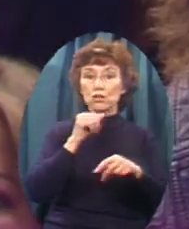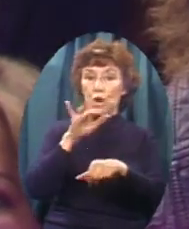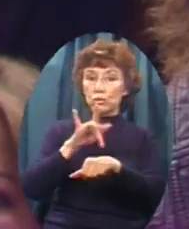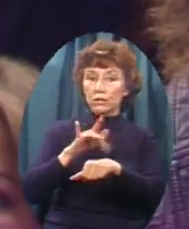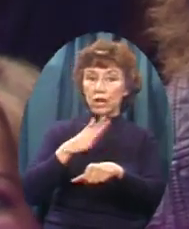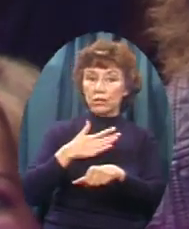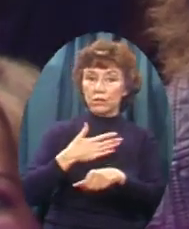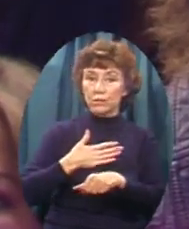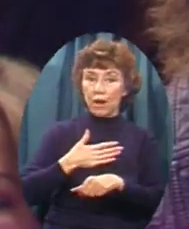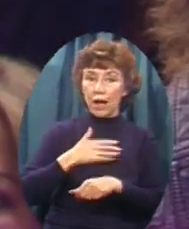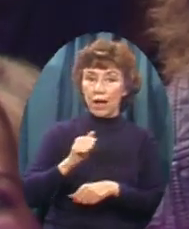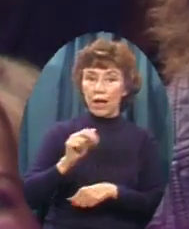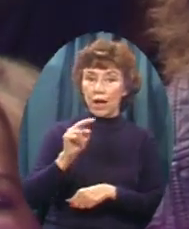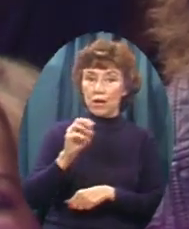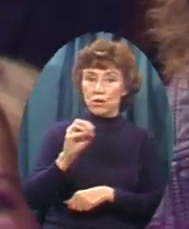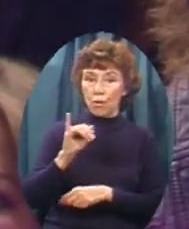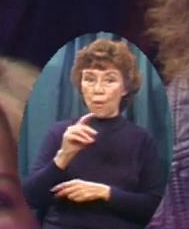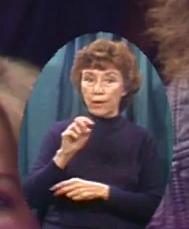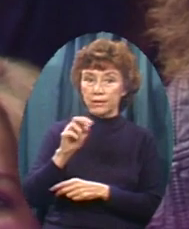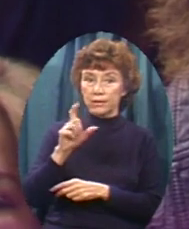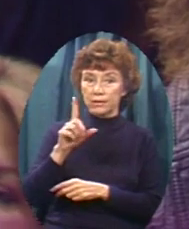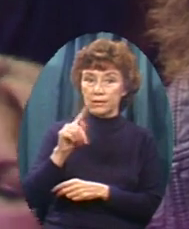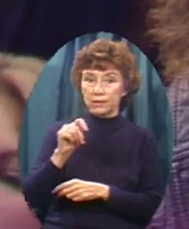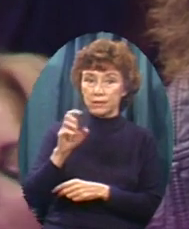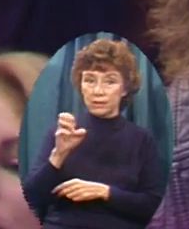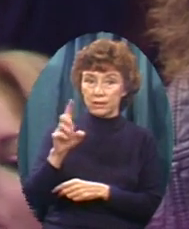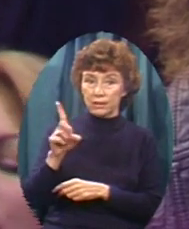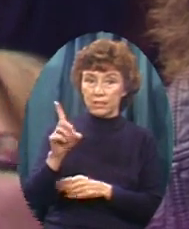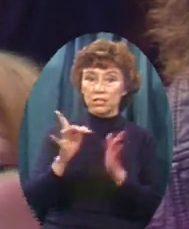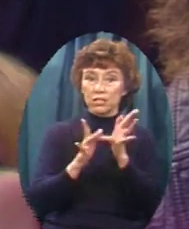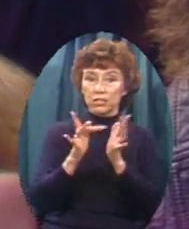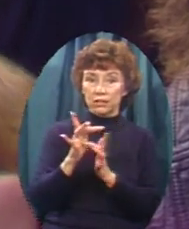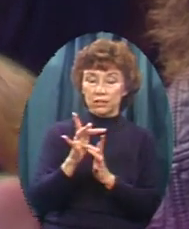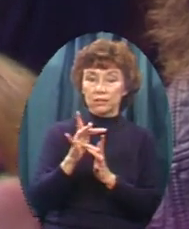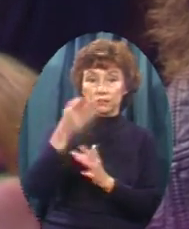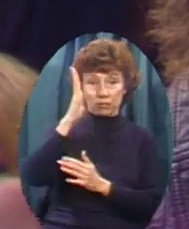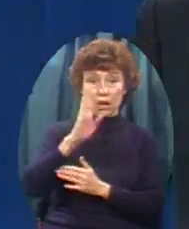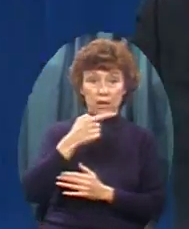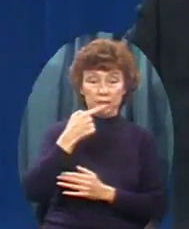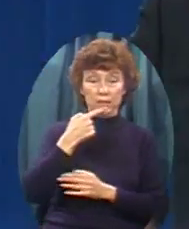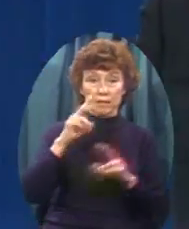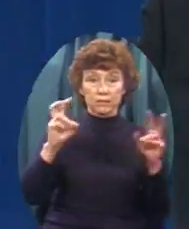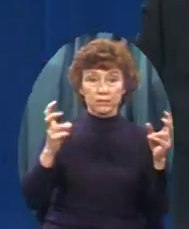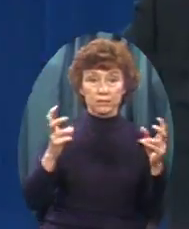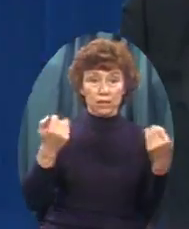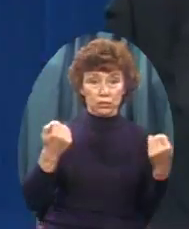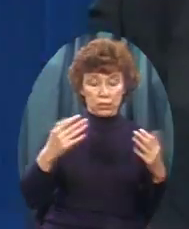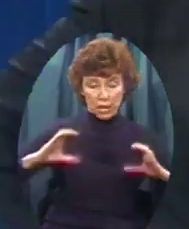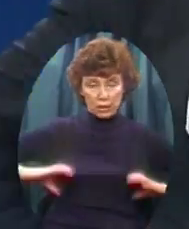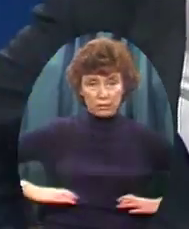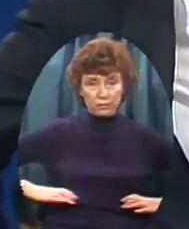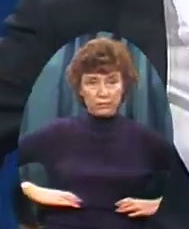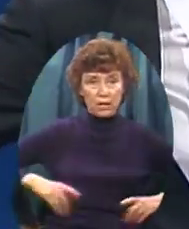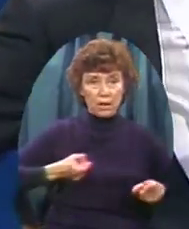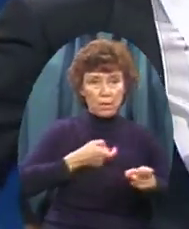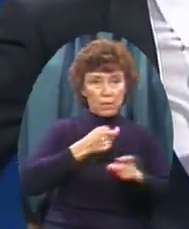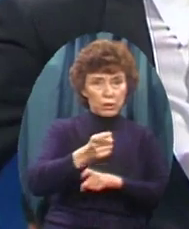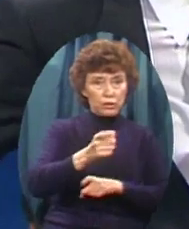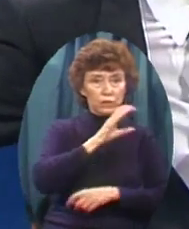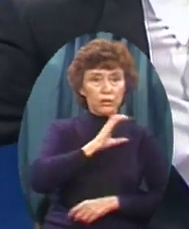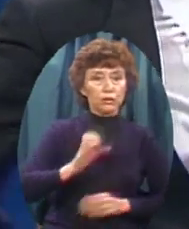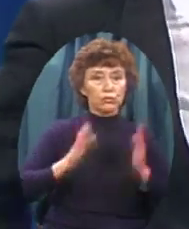harm The Soviet Union today Is persecuting Christians and Jews The Soviet Union today